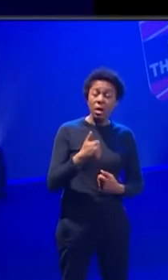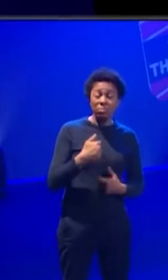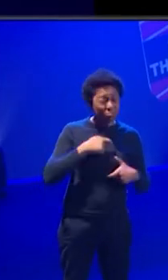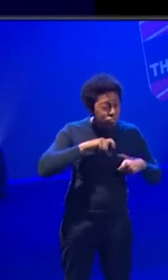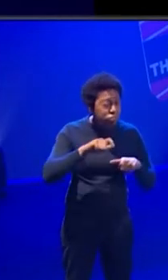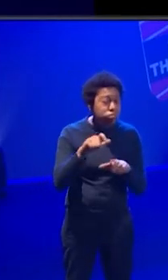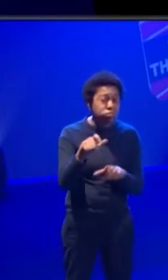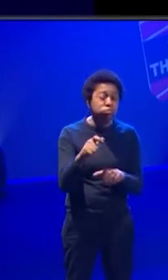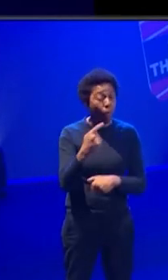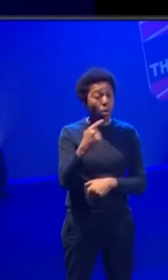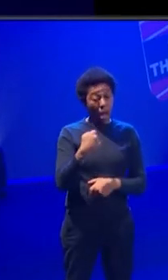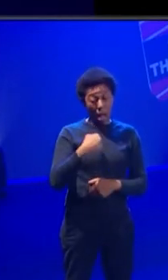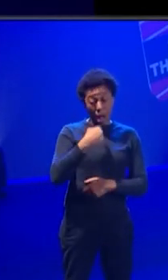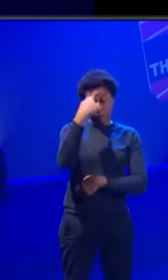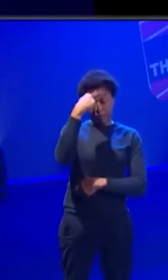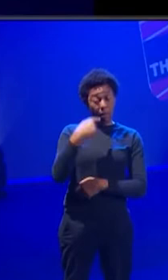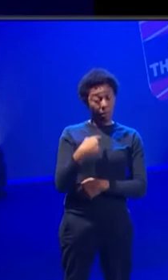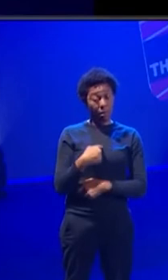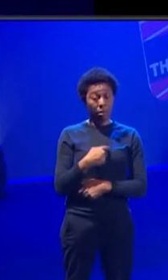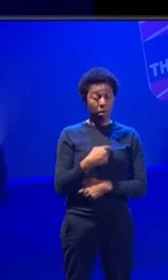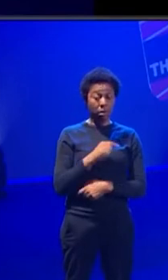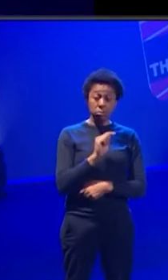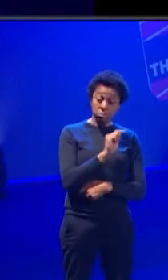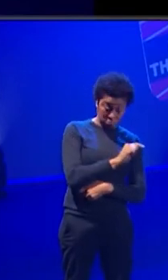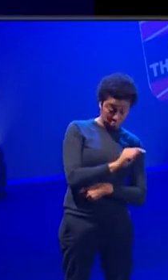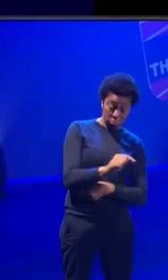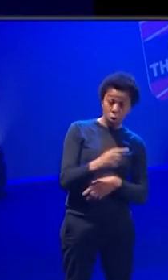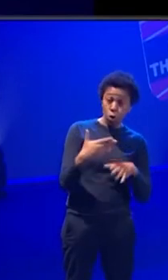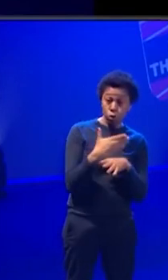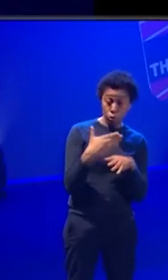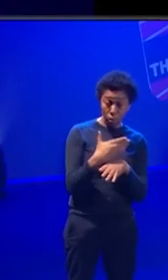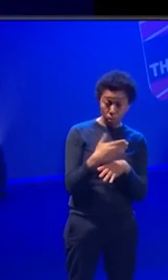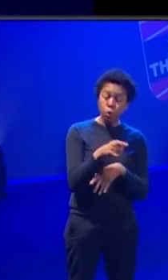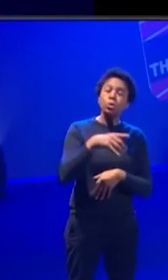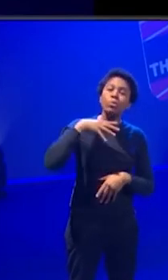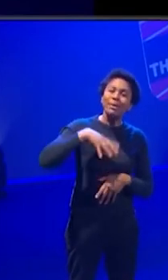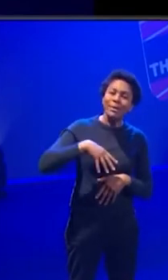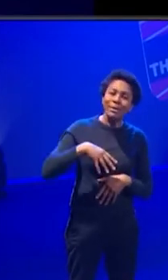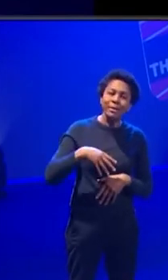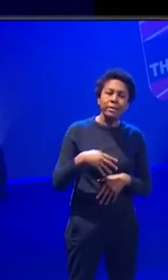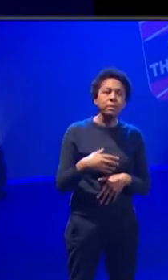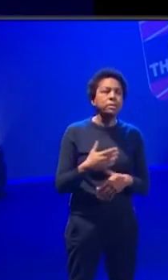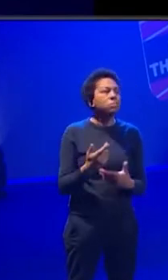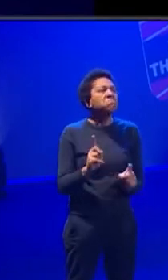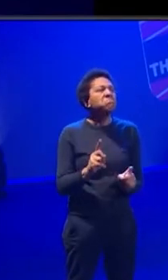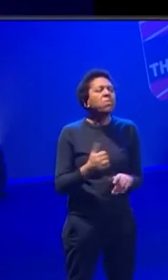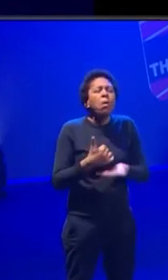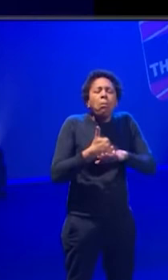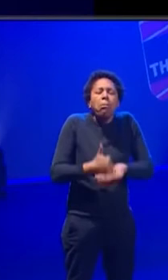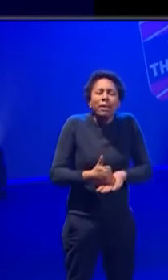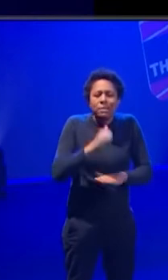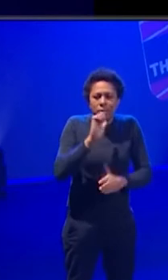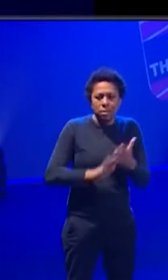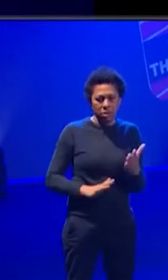think that those are jobs which you need to have a base of experience of putting on